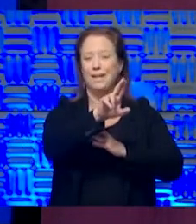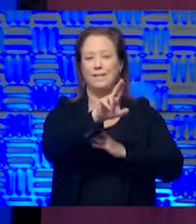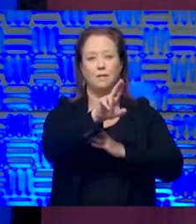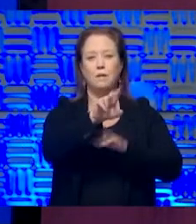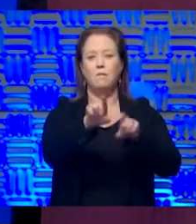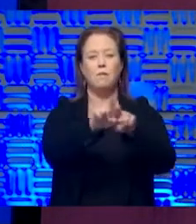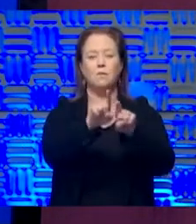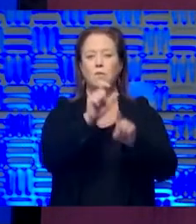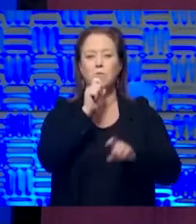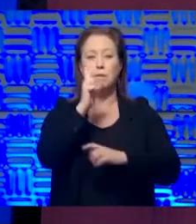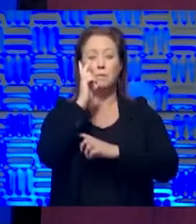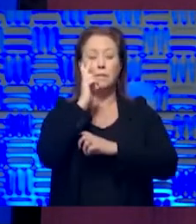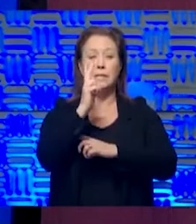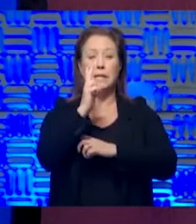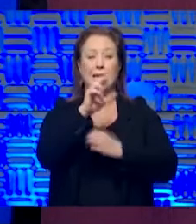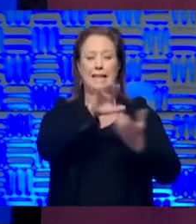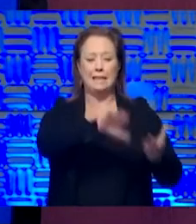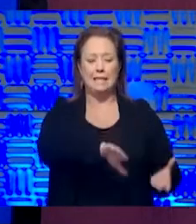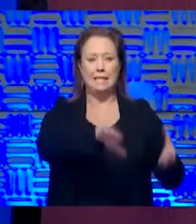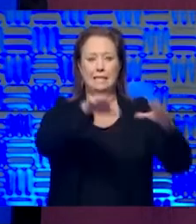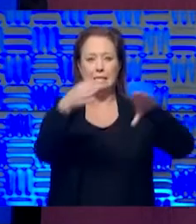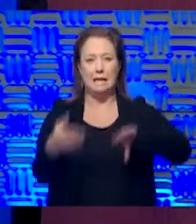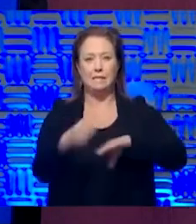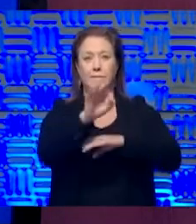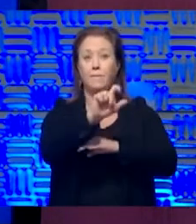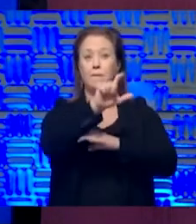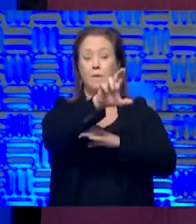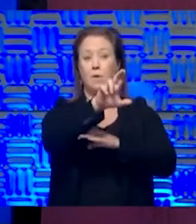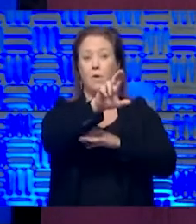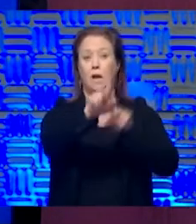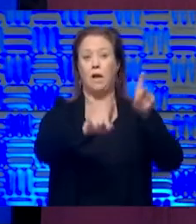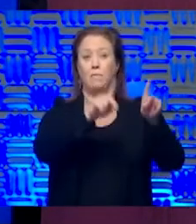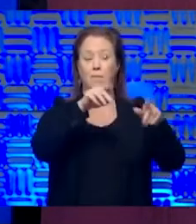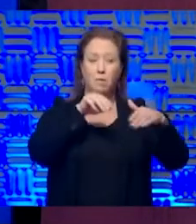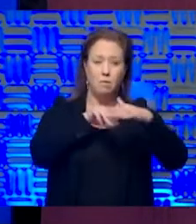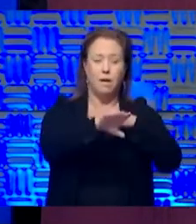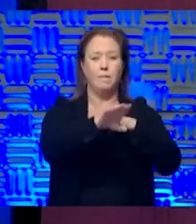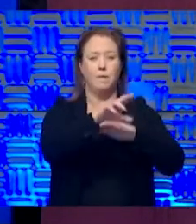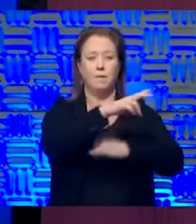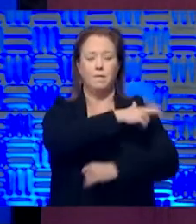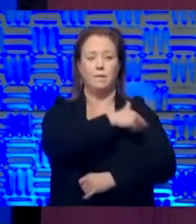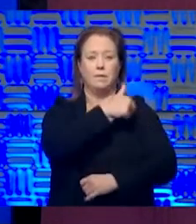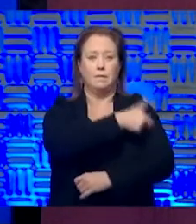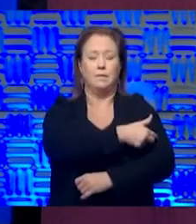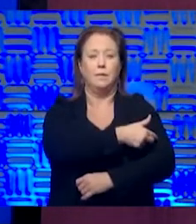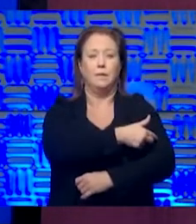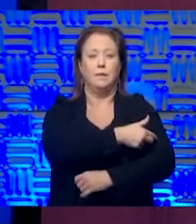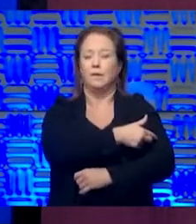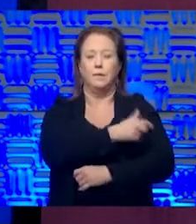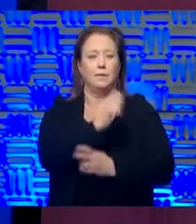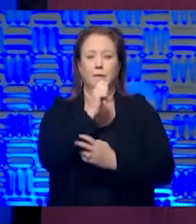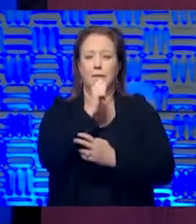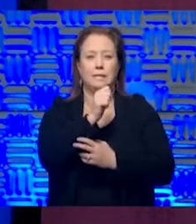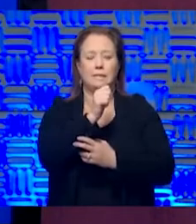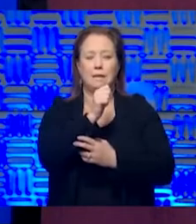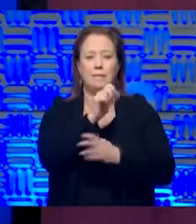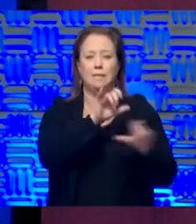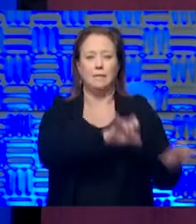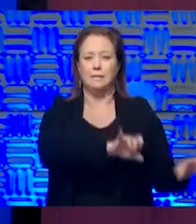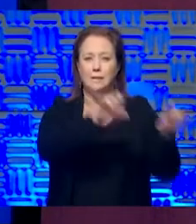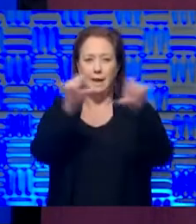we see anywhere near this number of deaths from influenza of people who came into the, into the hospital. It is not comparable.